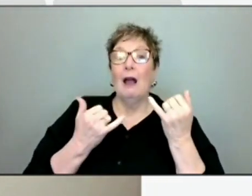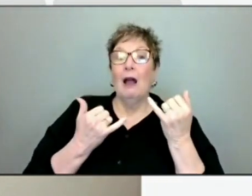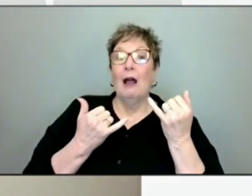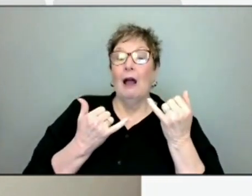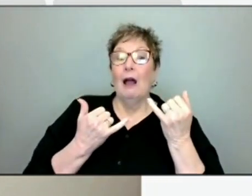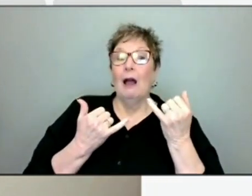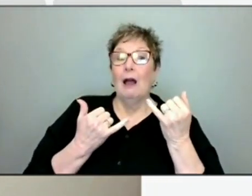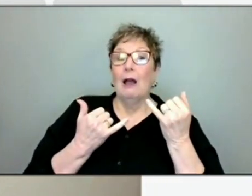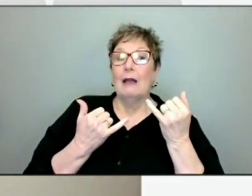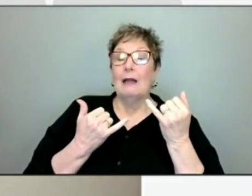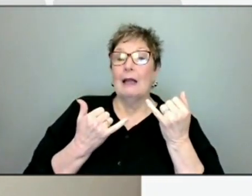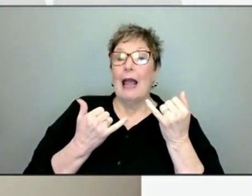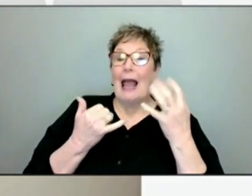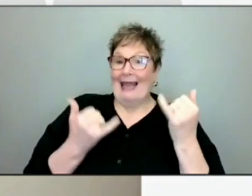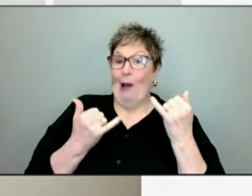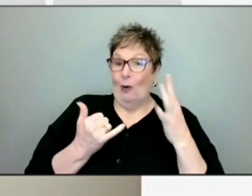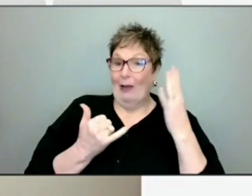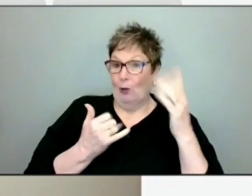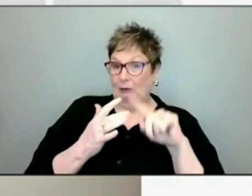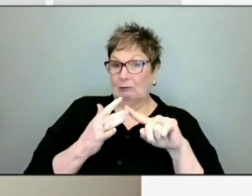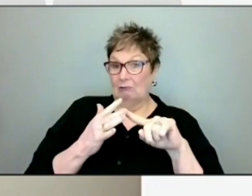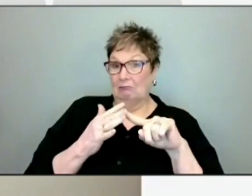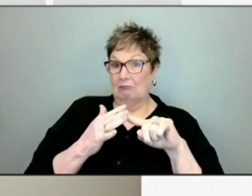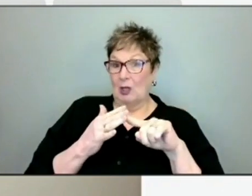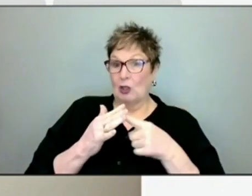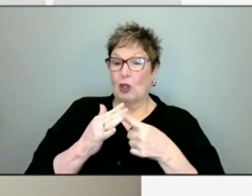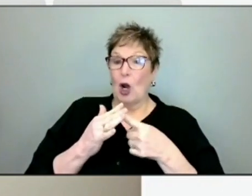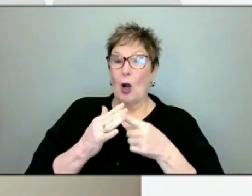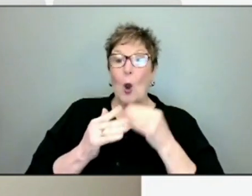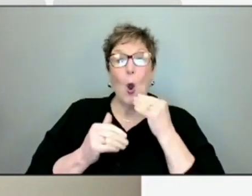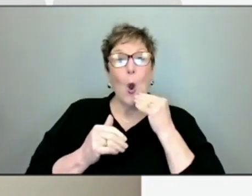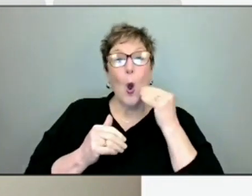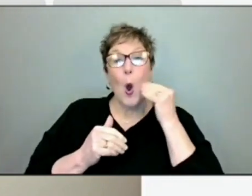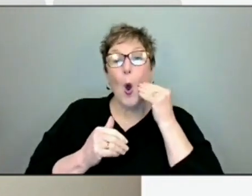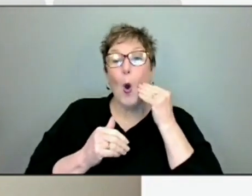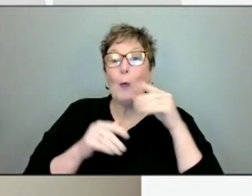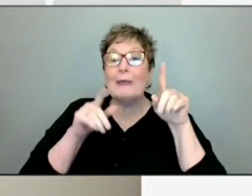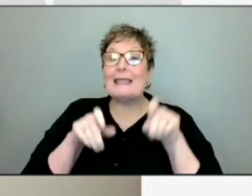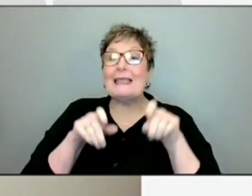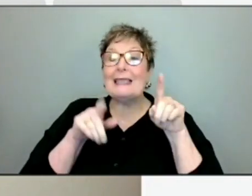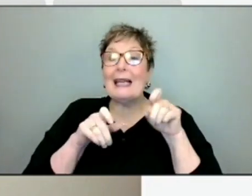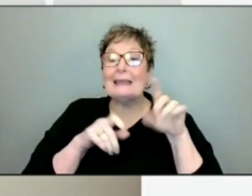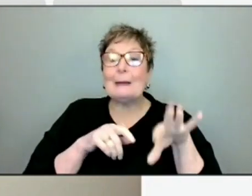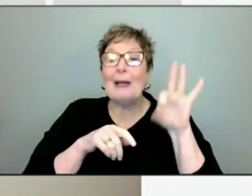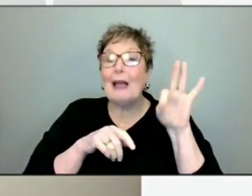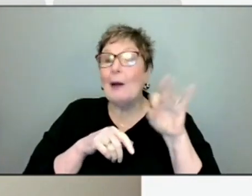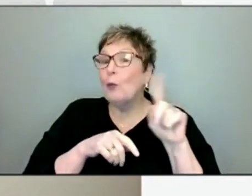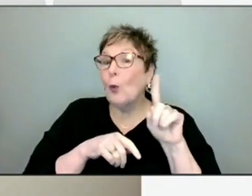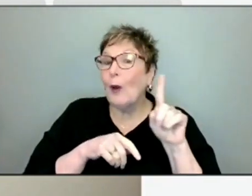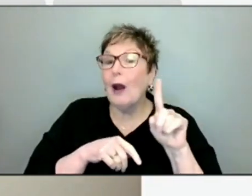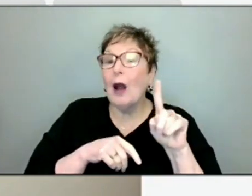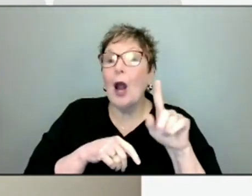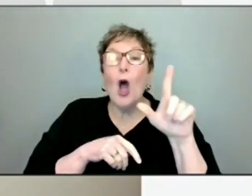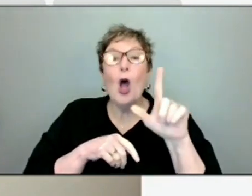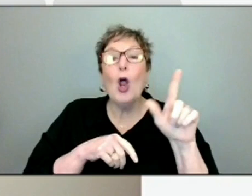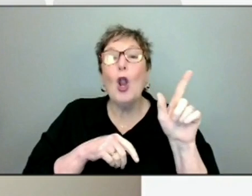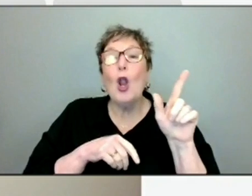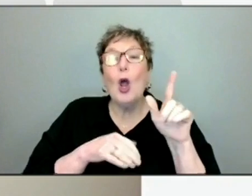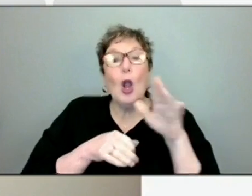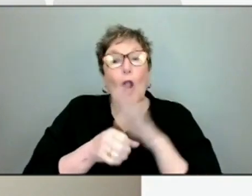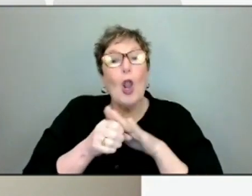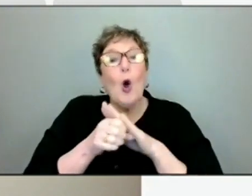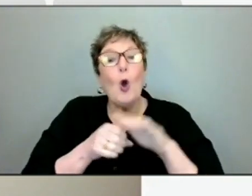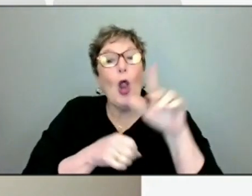launching our home-based test kit pickup at local libraries. That initiative is